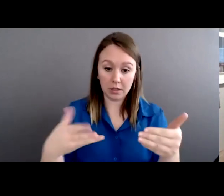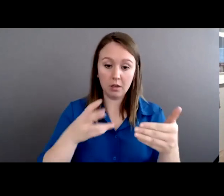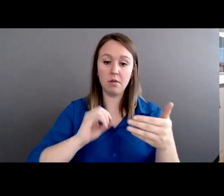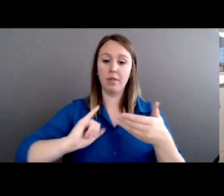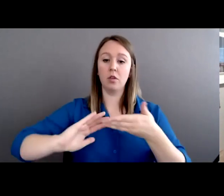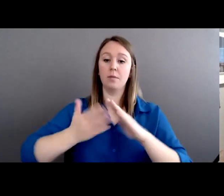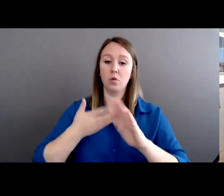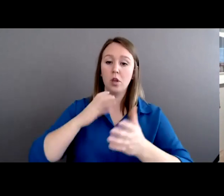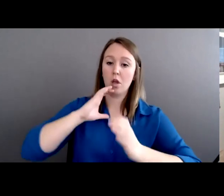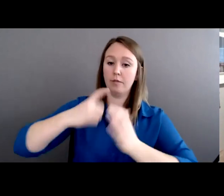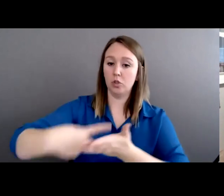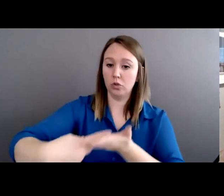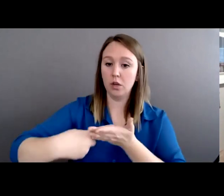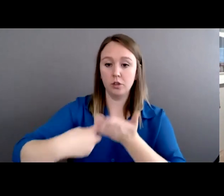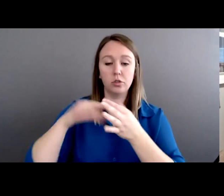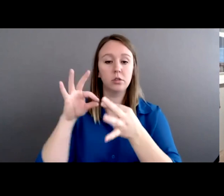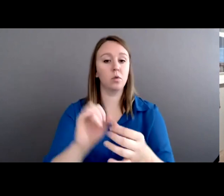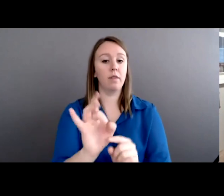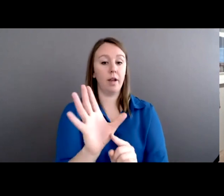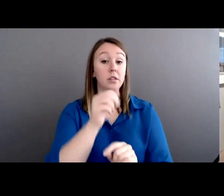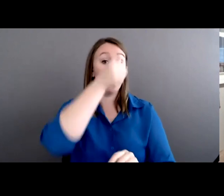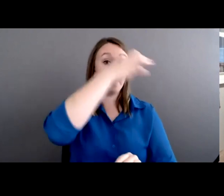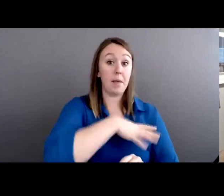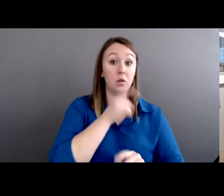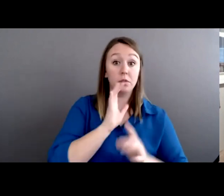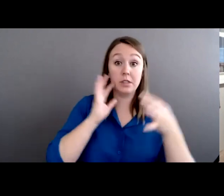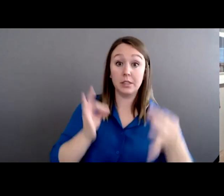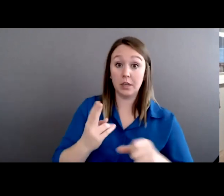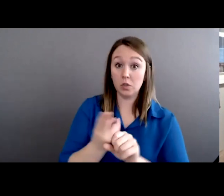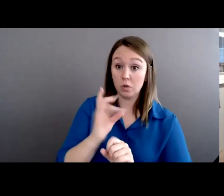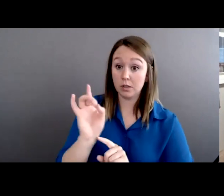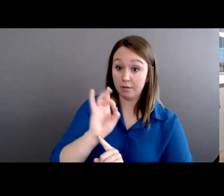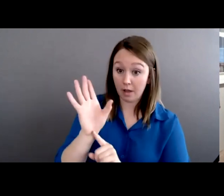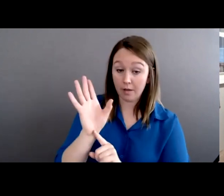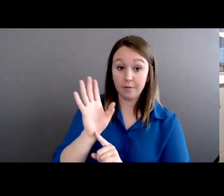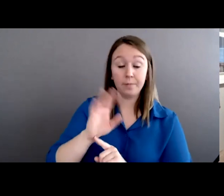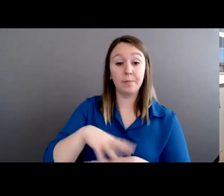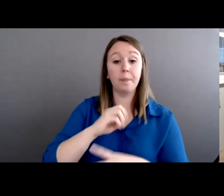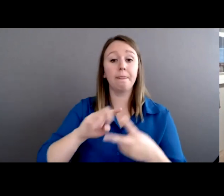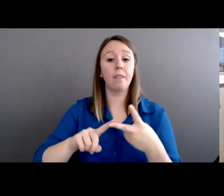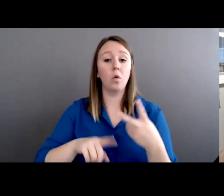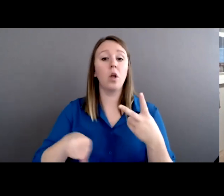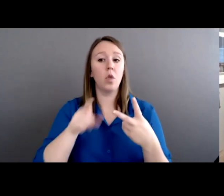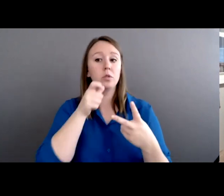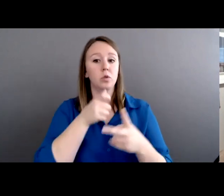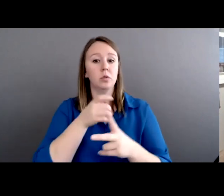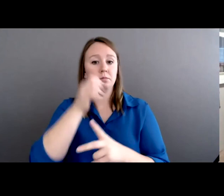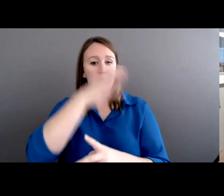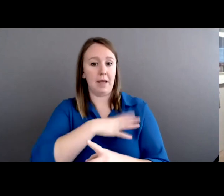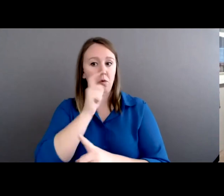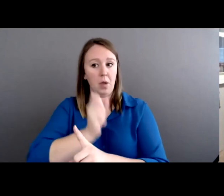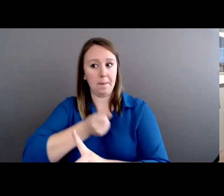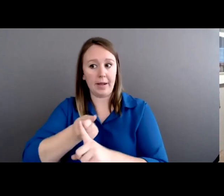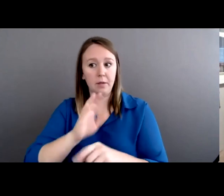around violence, men who choose to use violence or men adversely impacted by sexual and domestic violence as well. So you all